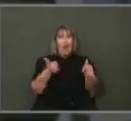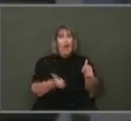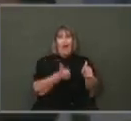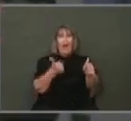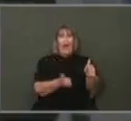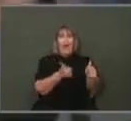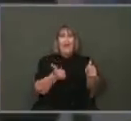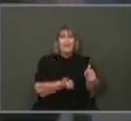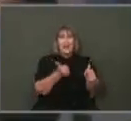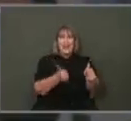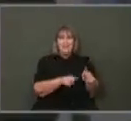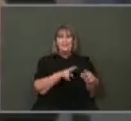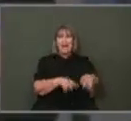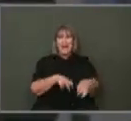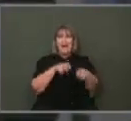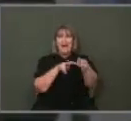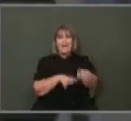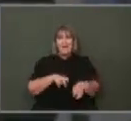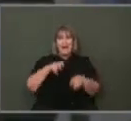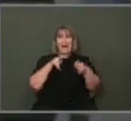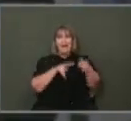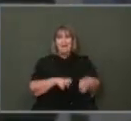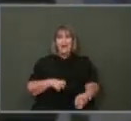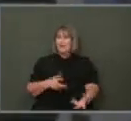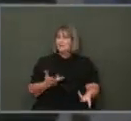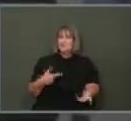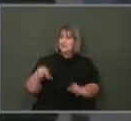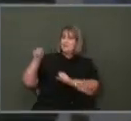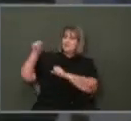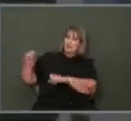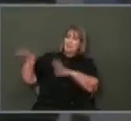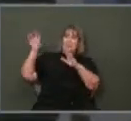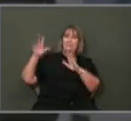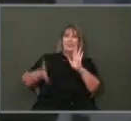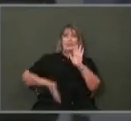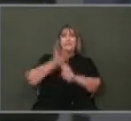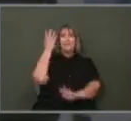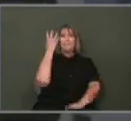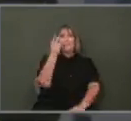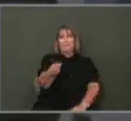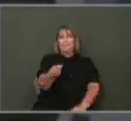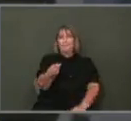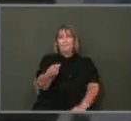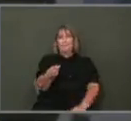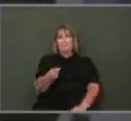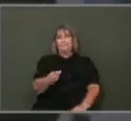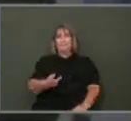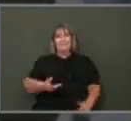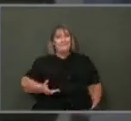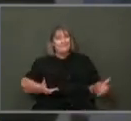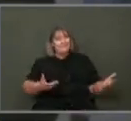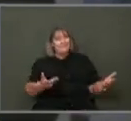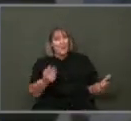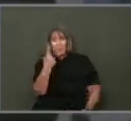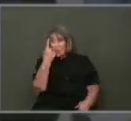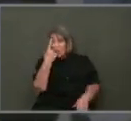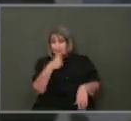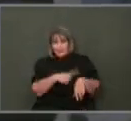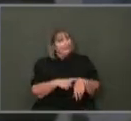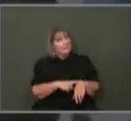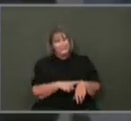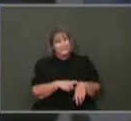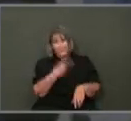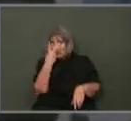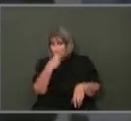Behind them. The dogs going, you know, and they just dump it. And this is not, it doesn't, it hasn't happened once. It